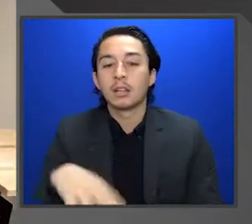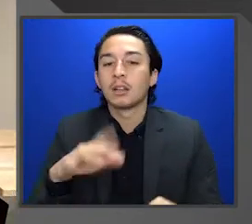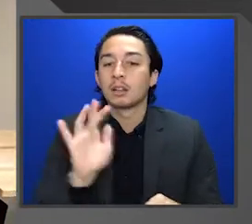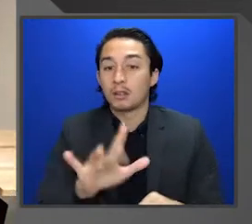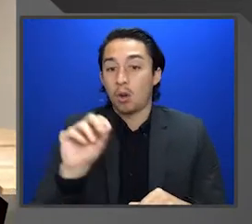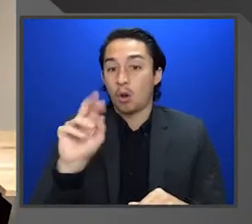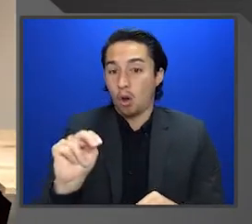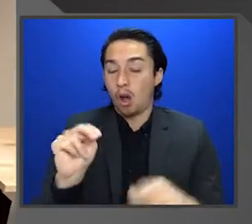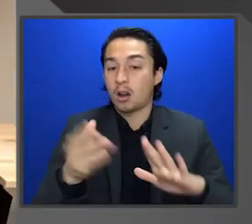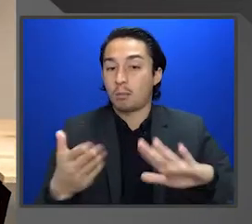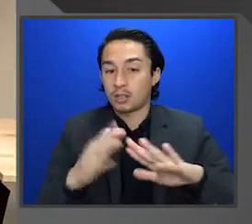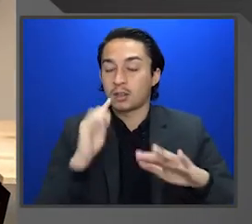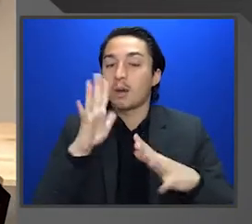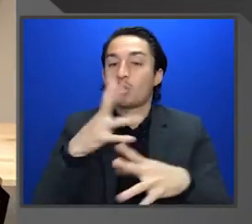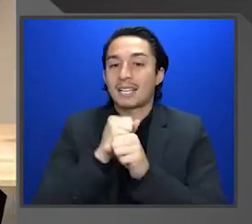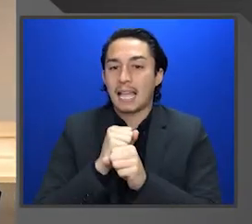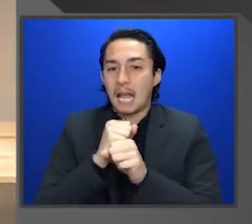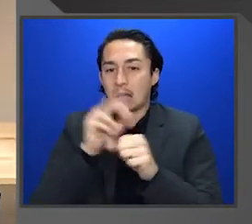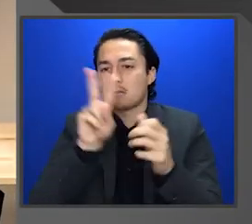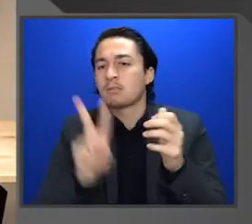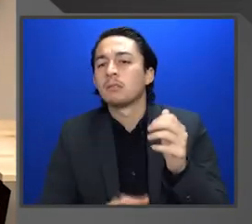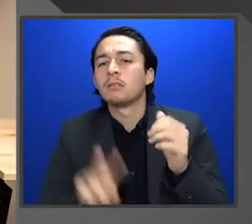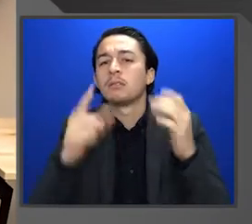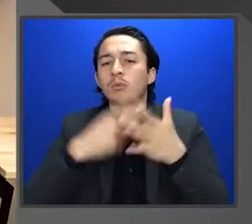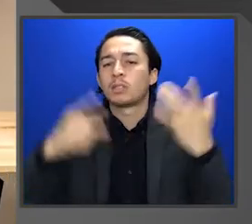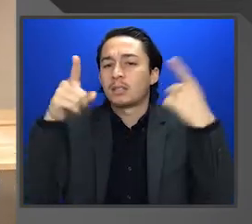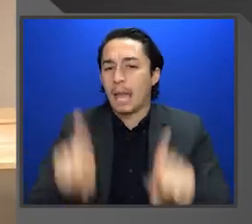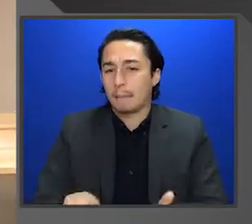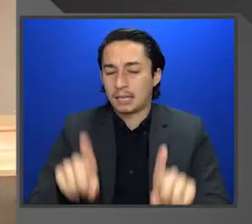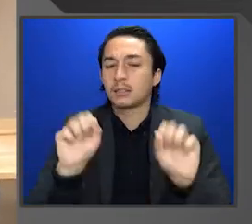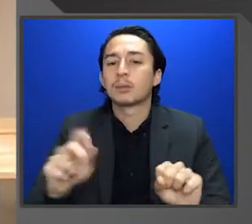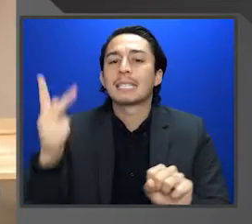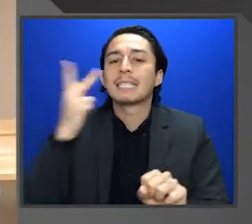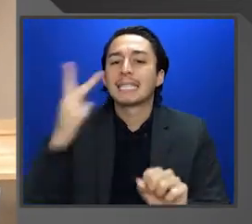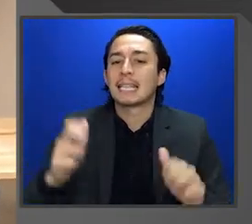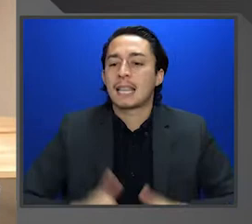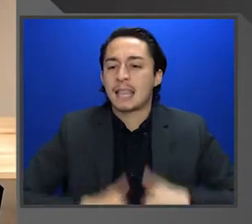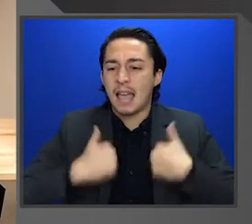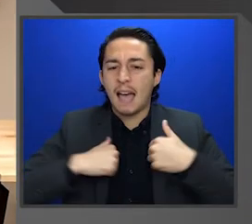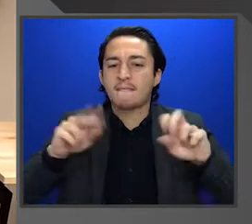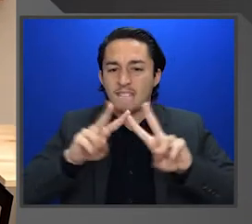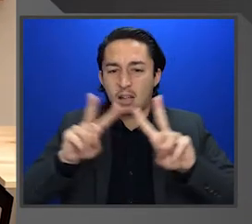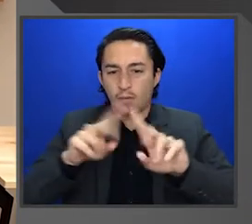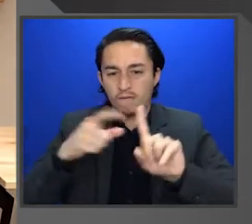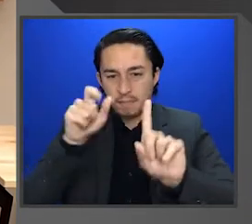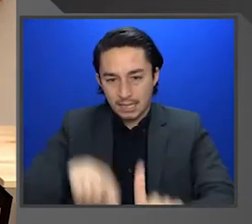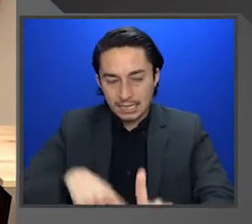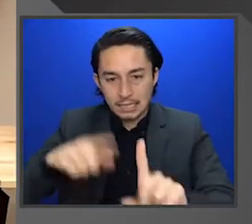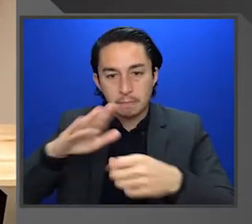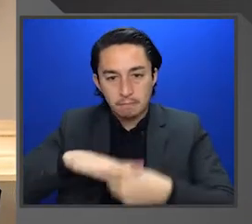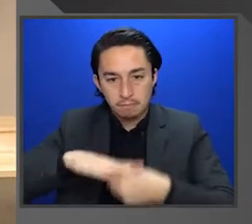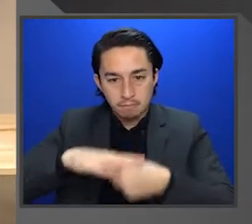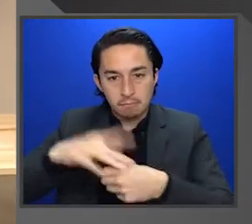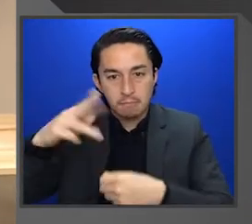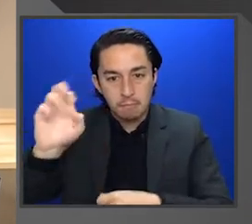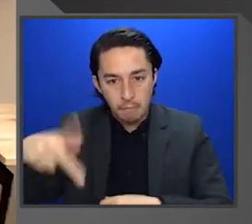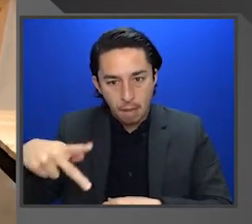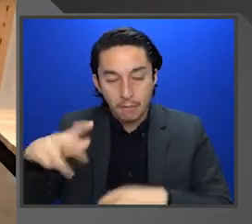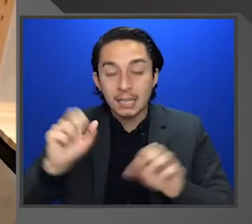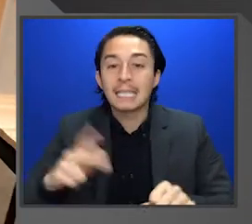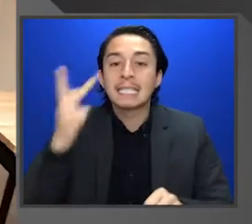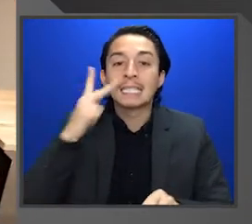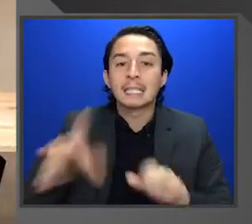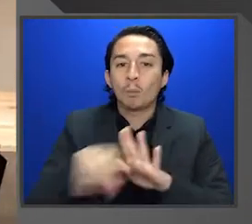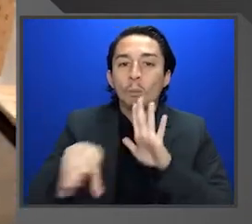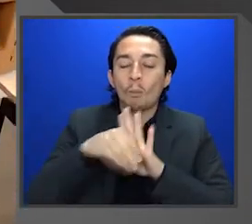operations so I can get a read on what's happening. So I can see the live values coming from this pump. I'm able to see the suction